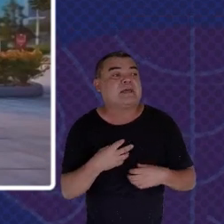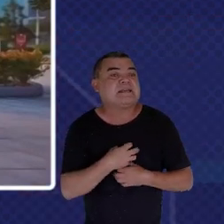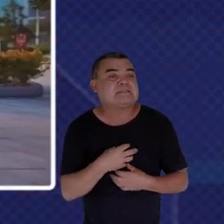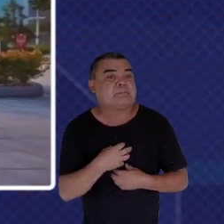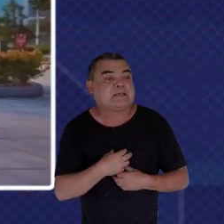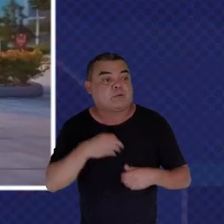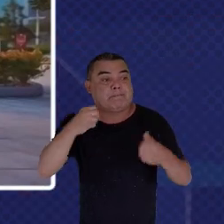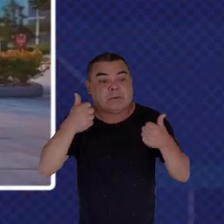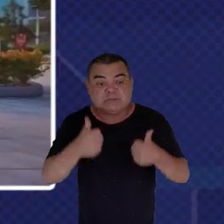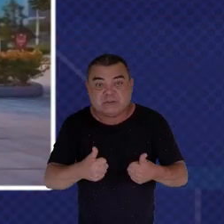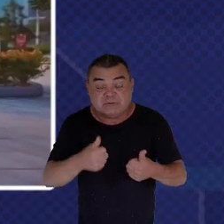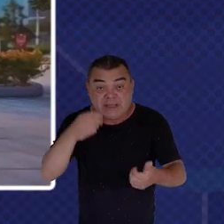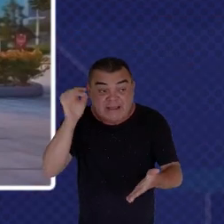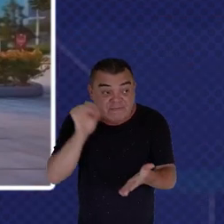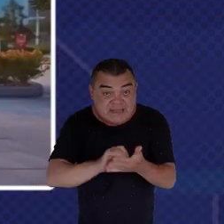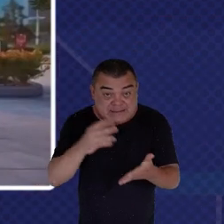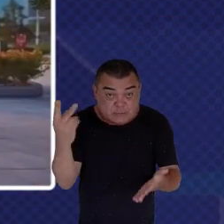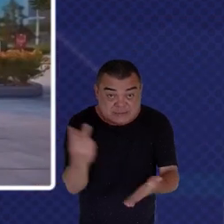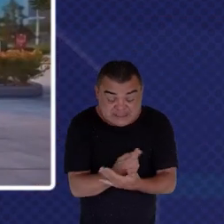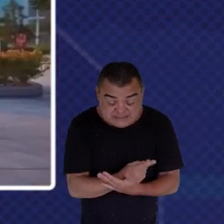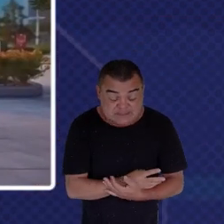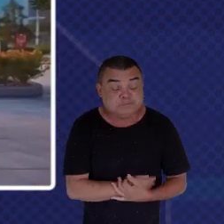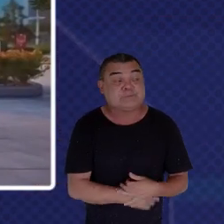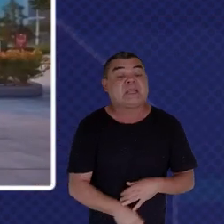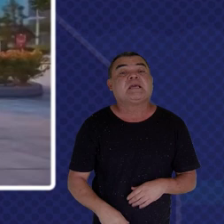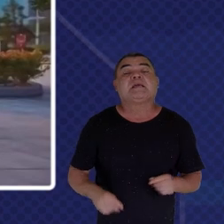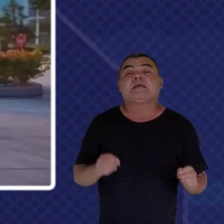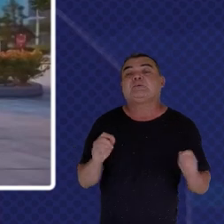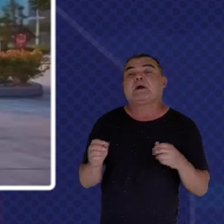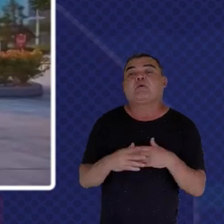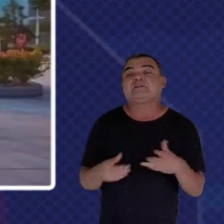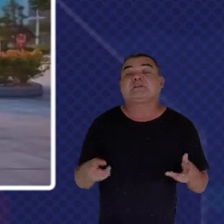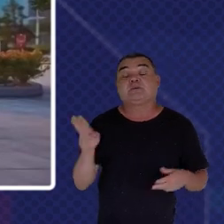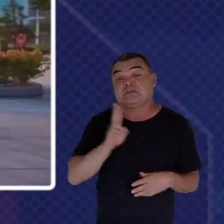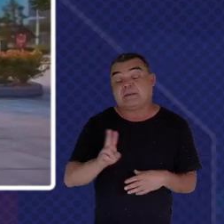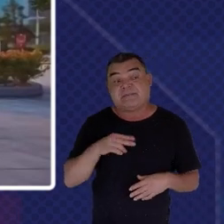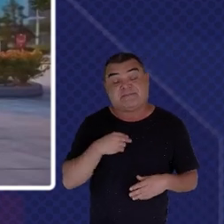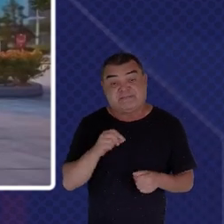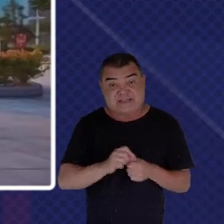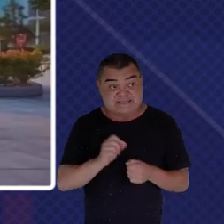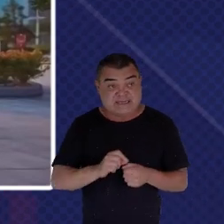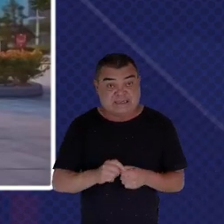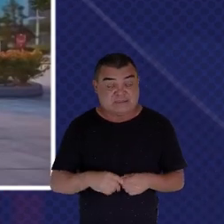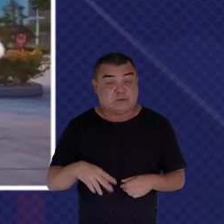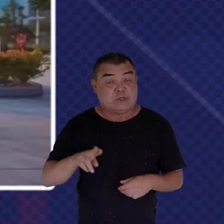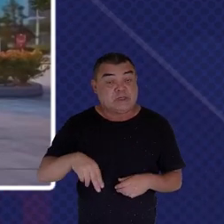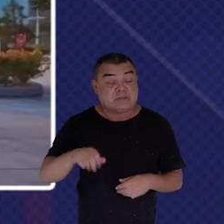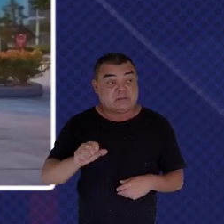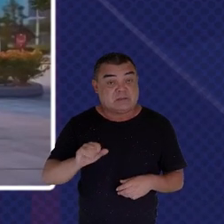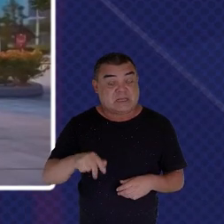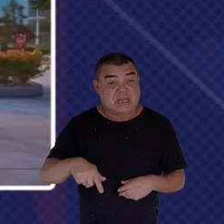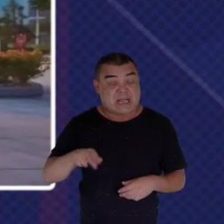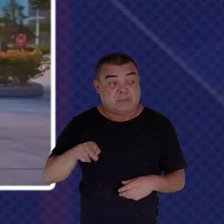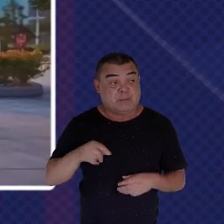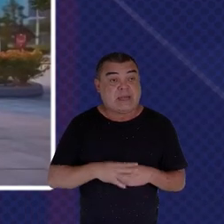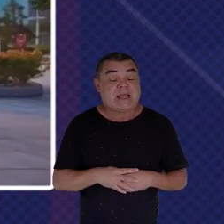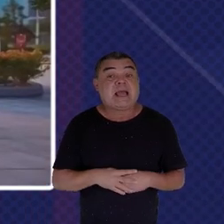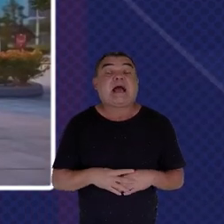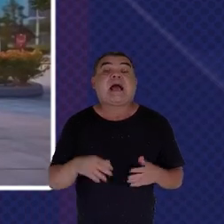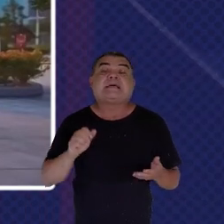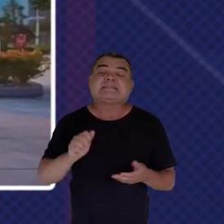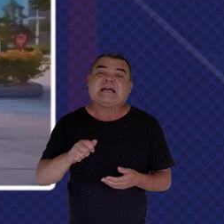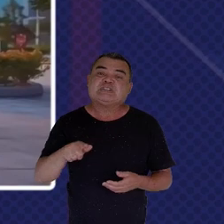And one way in which we do this in Singapore Is that our agencies very often combine both Promotional as well as regulatory